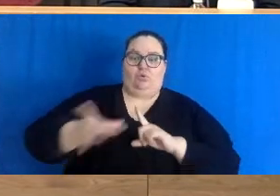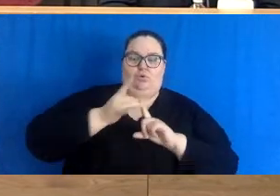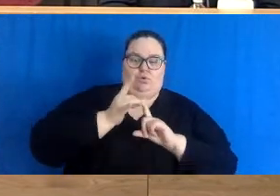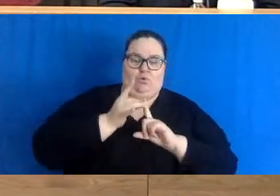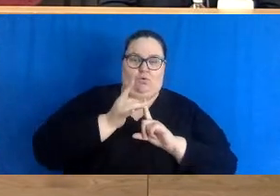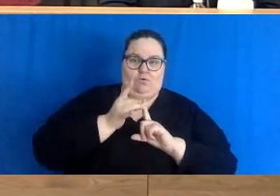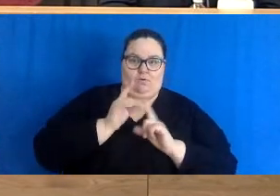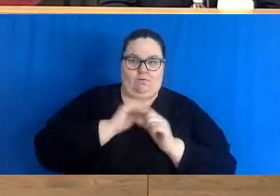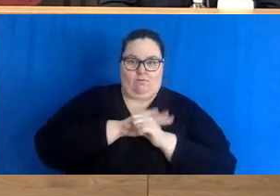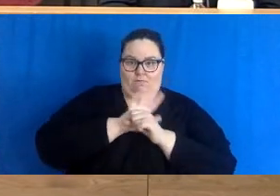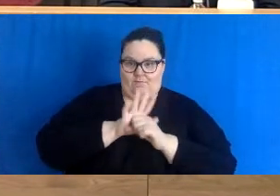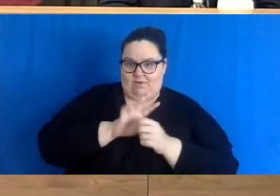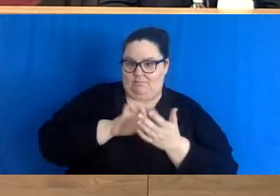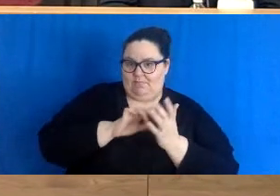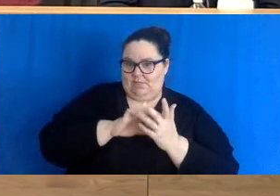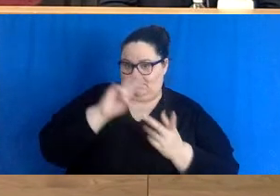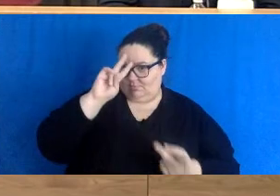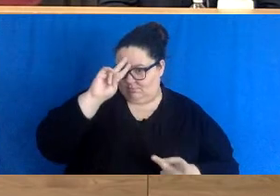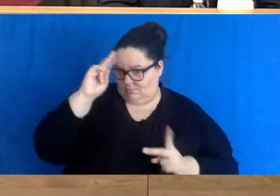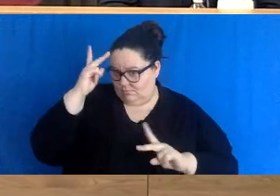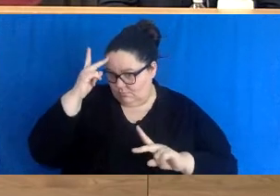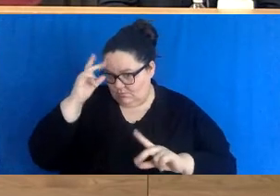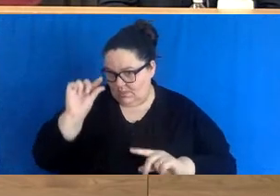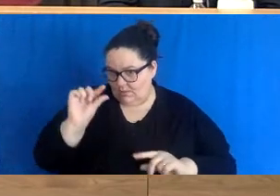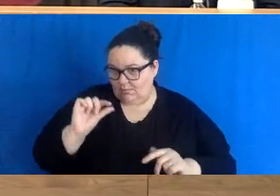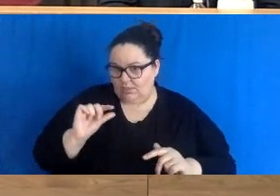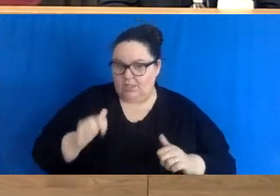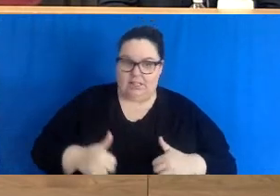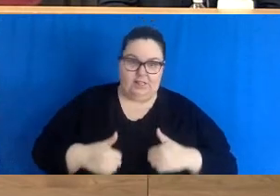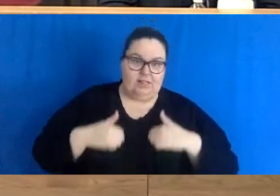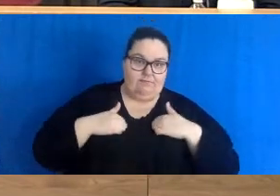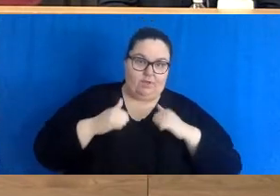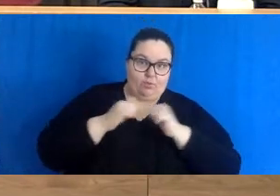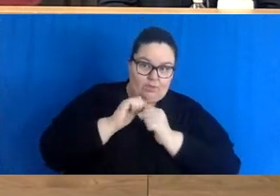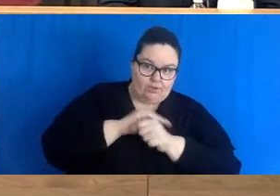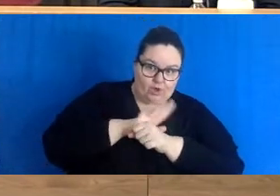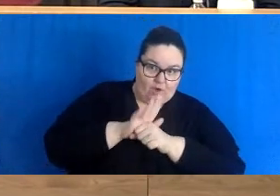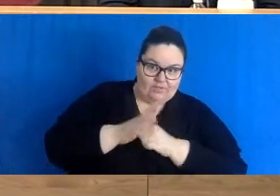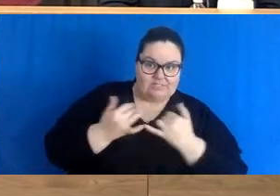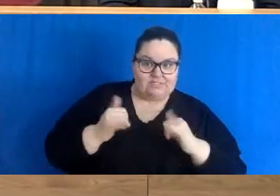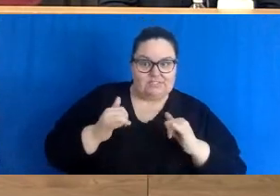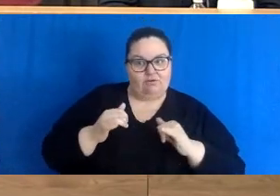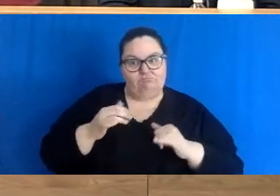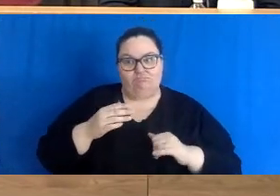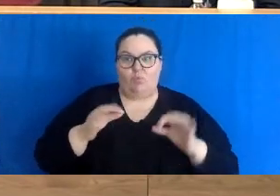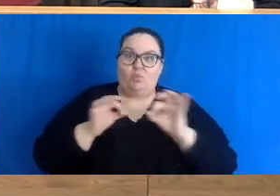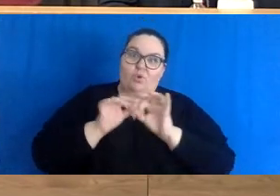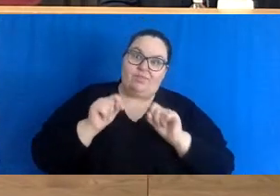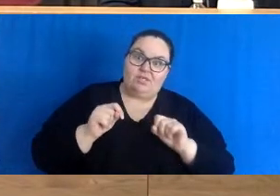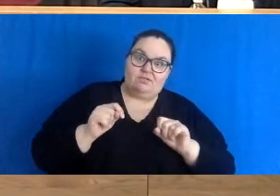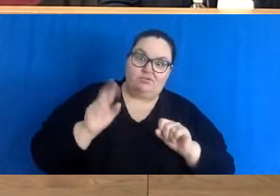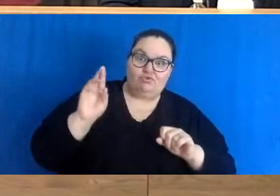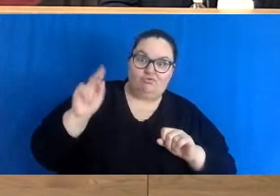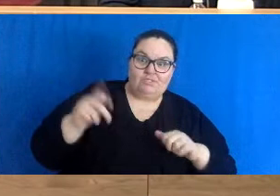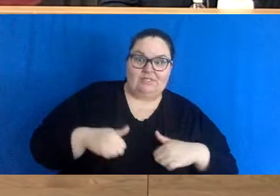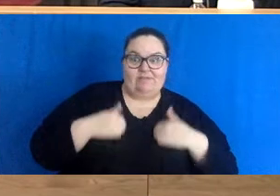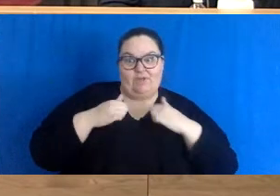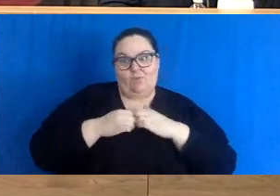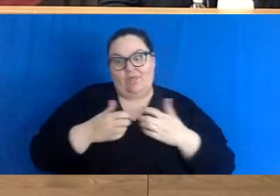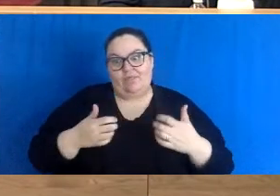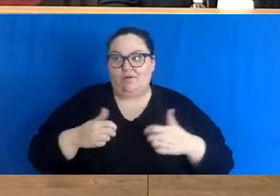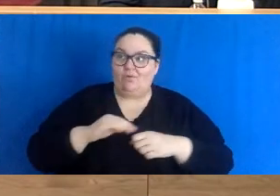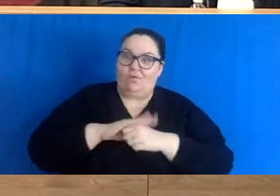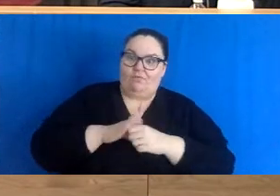it at all if steps towards living with COVID are still worth the risk of catching it in your opinion particularly for more